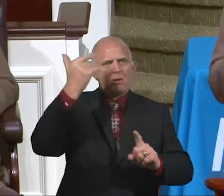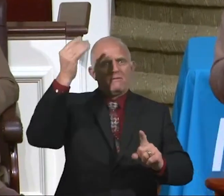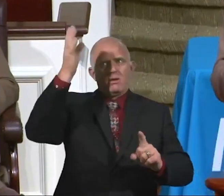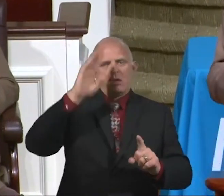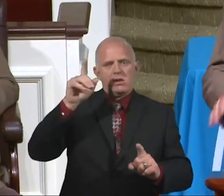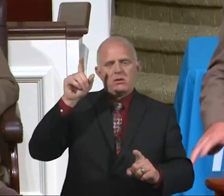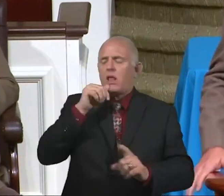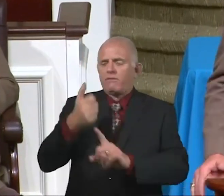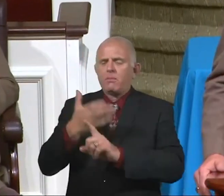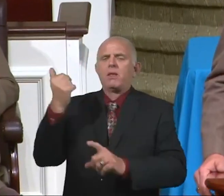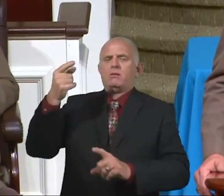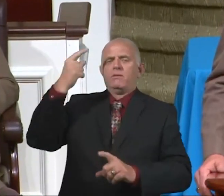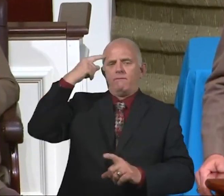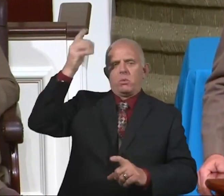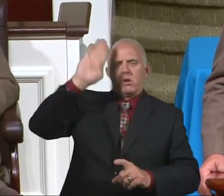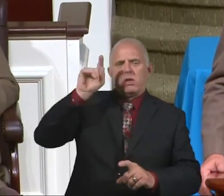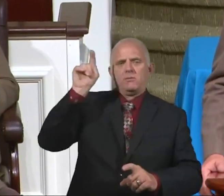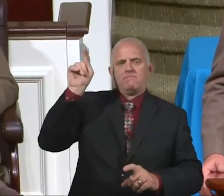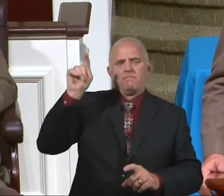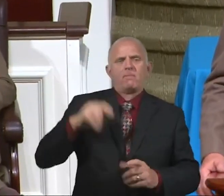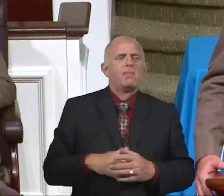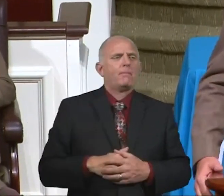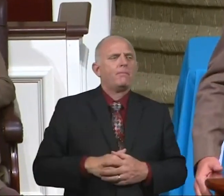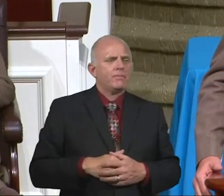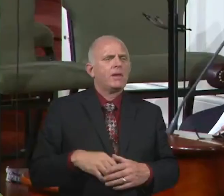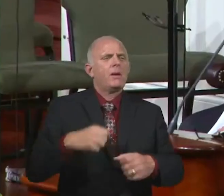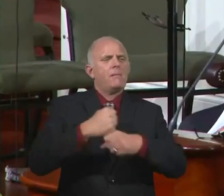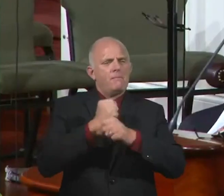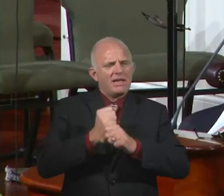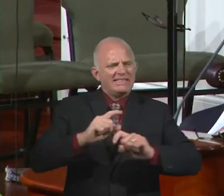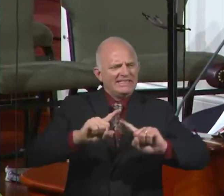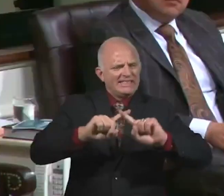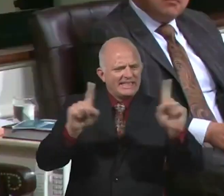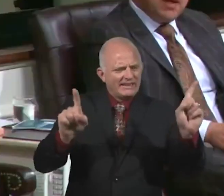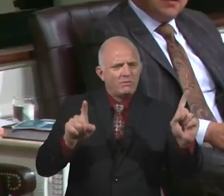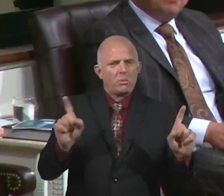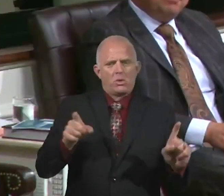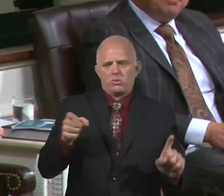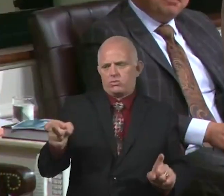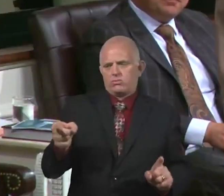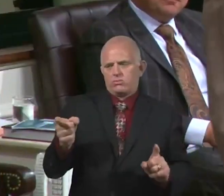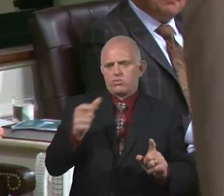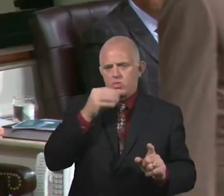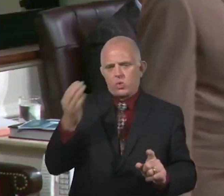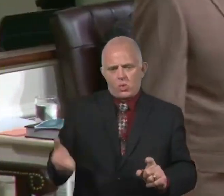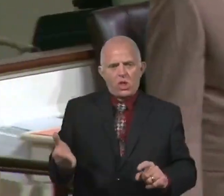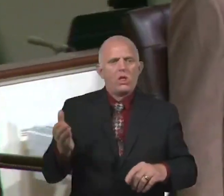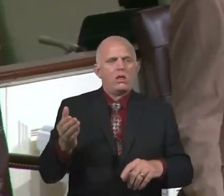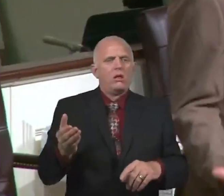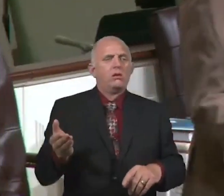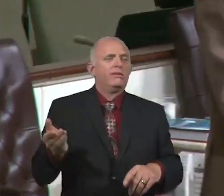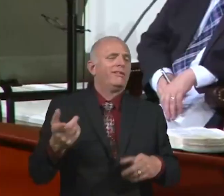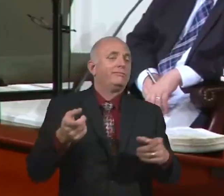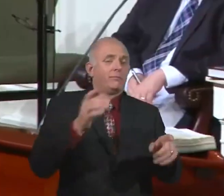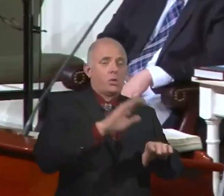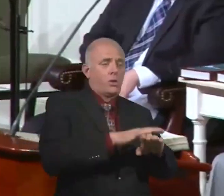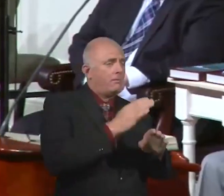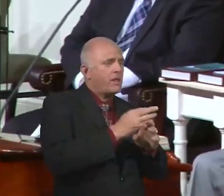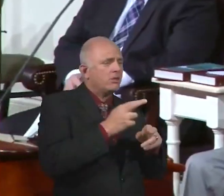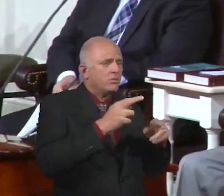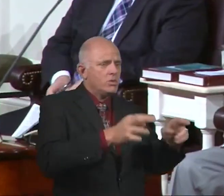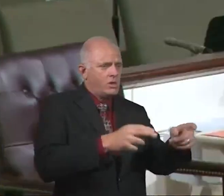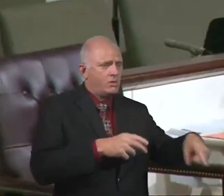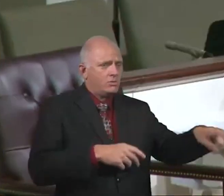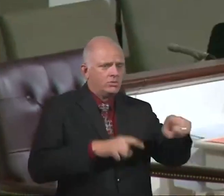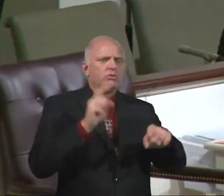And make a difference where you are. On that bus route, you ought to make a difference. That Sunday school class, if you've got five kids, try to